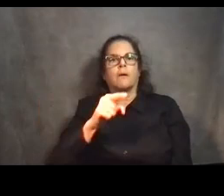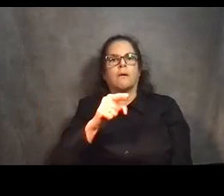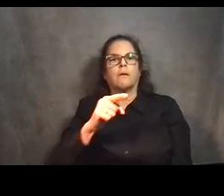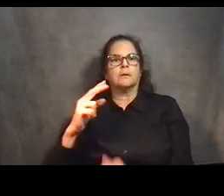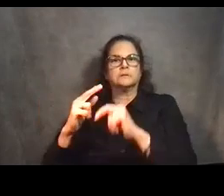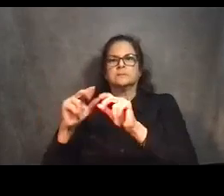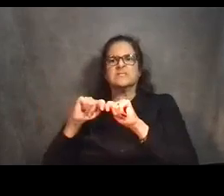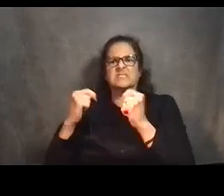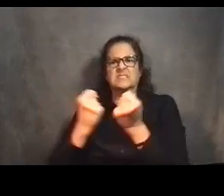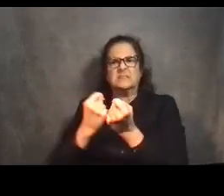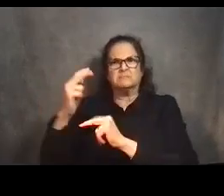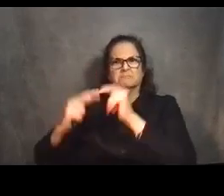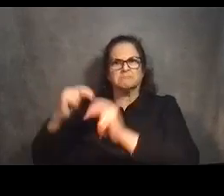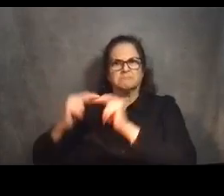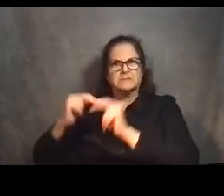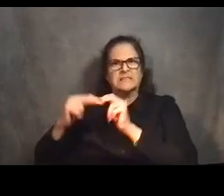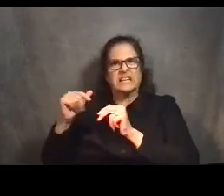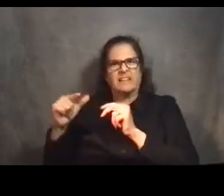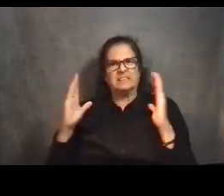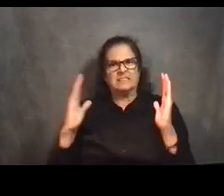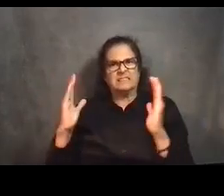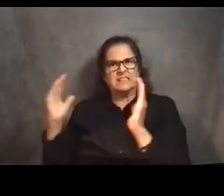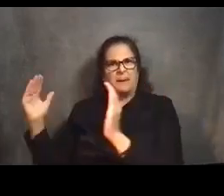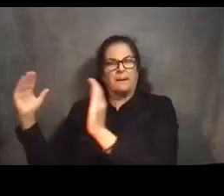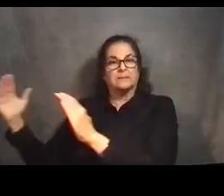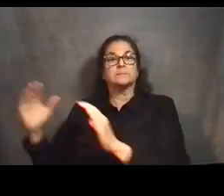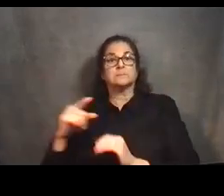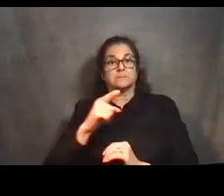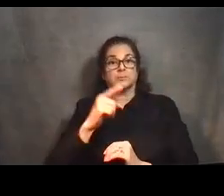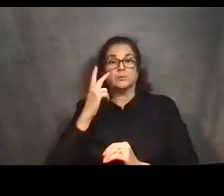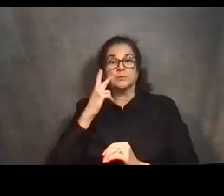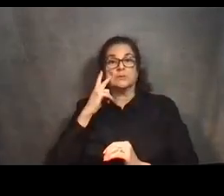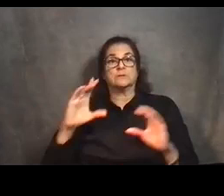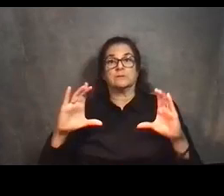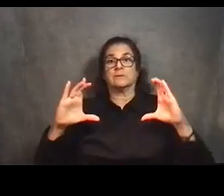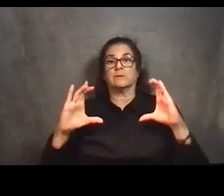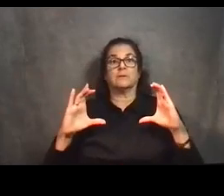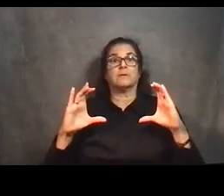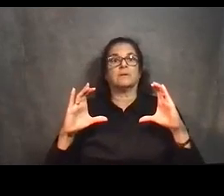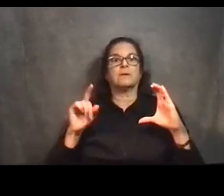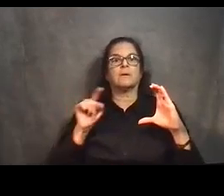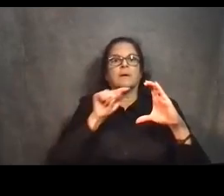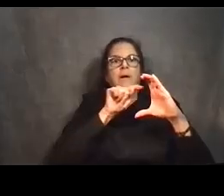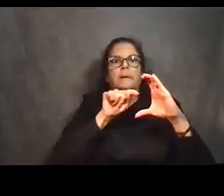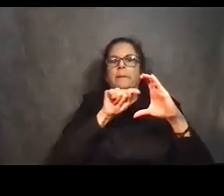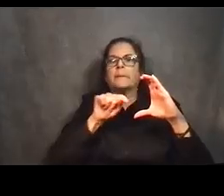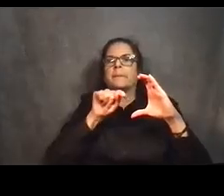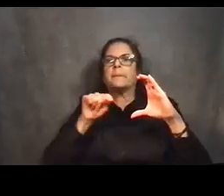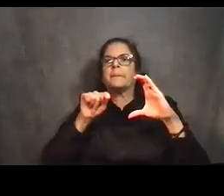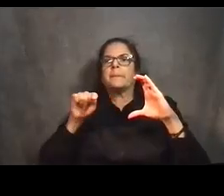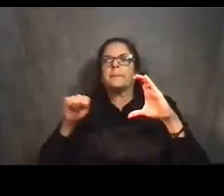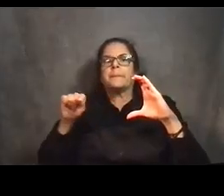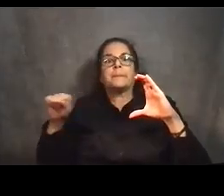prefabricating the segments. In the bottom of the concrete segment there, you can see all the circles. That's where all the steel cables run